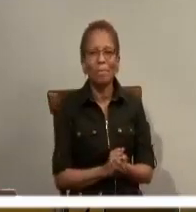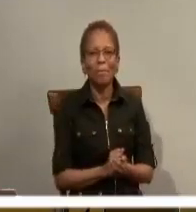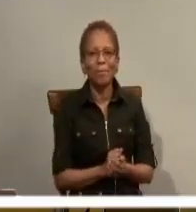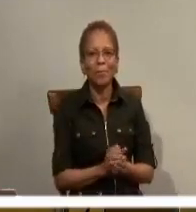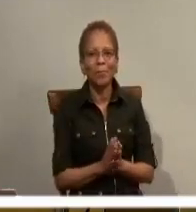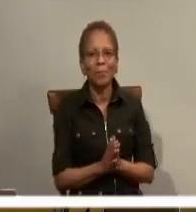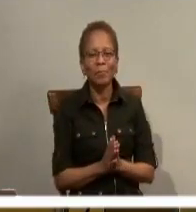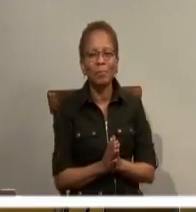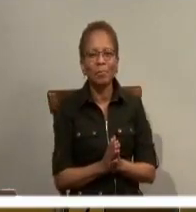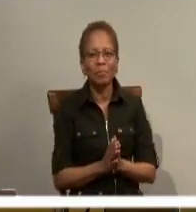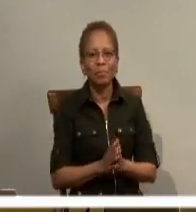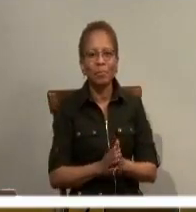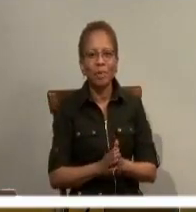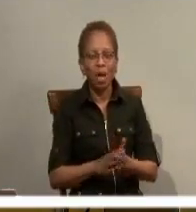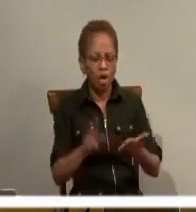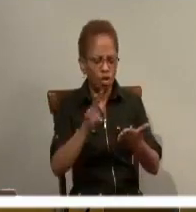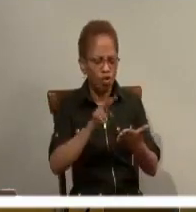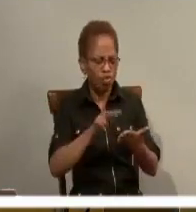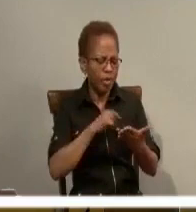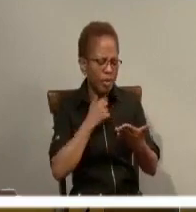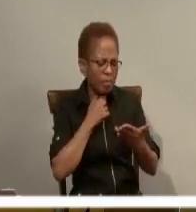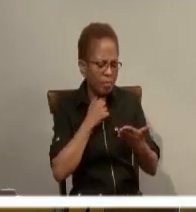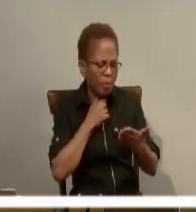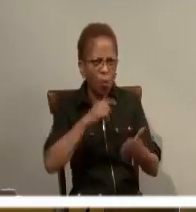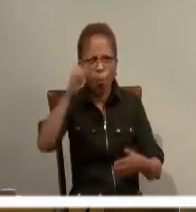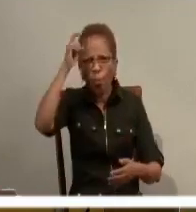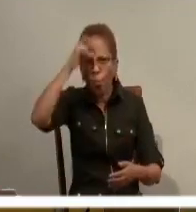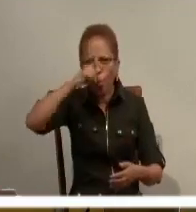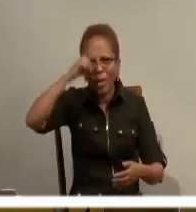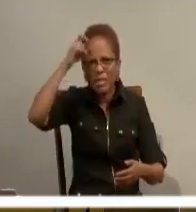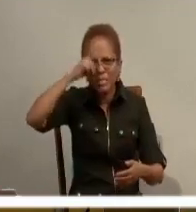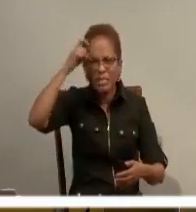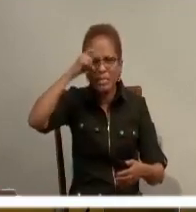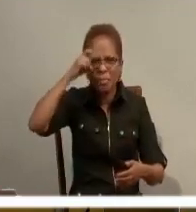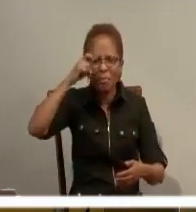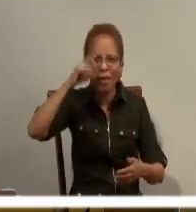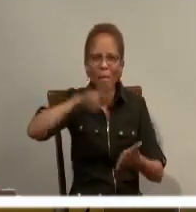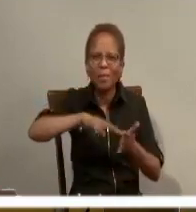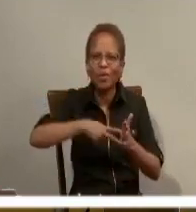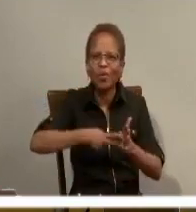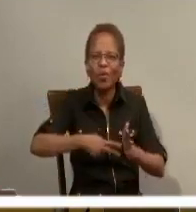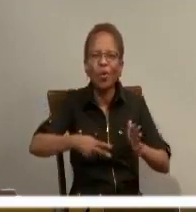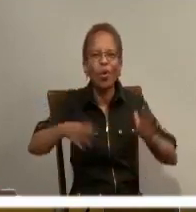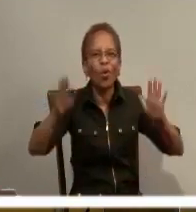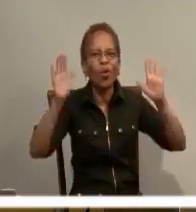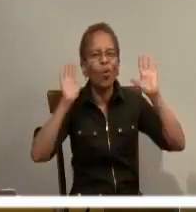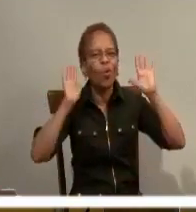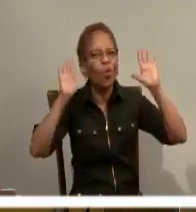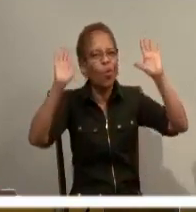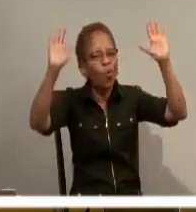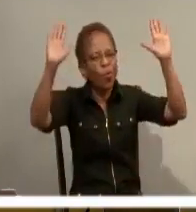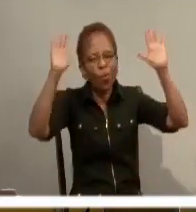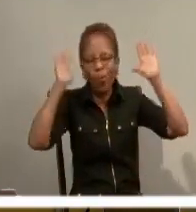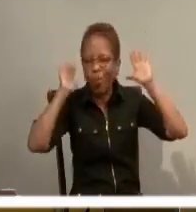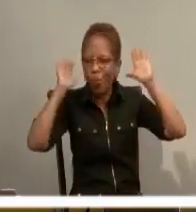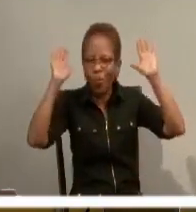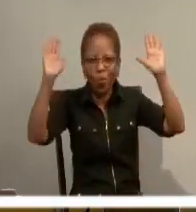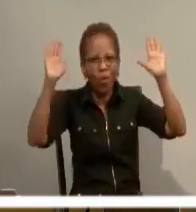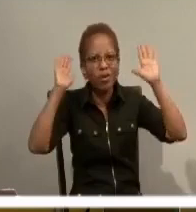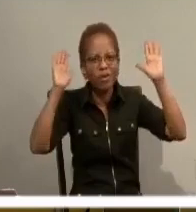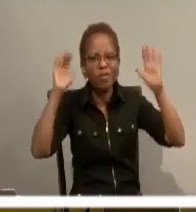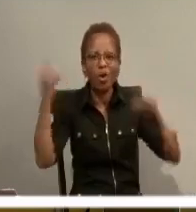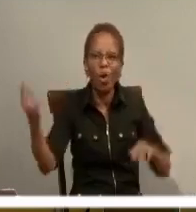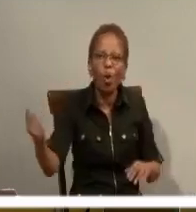reading speaks about in wisdom is that wisdom wisdom is this wonderful character that will